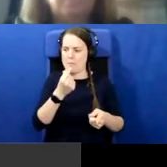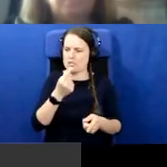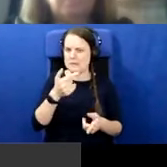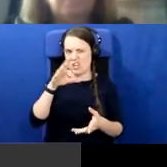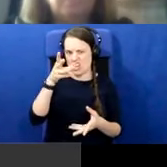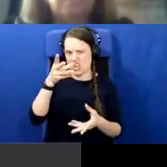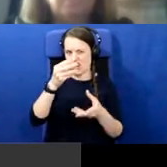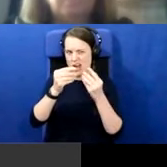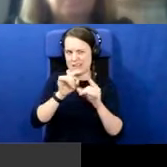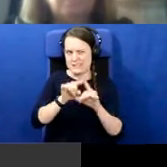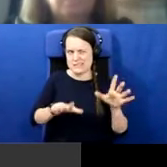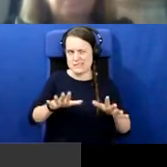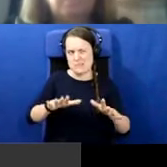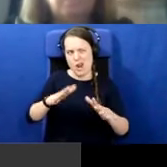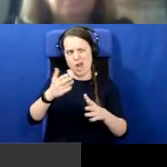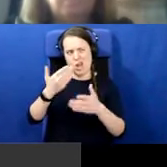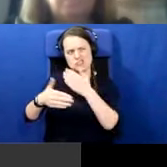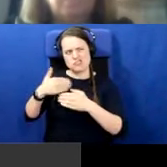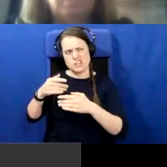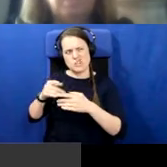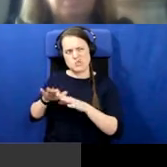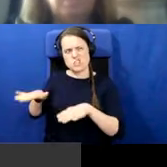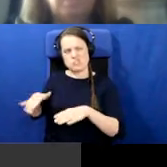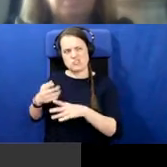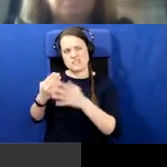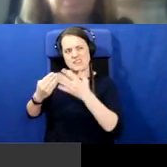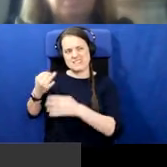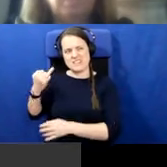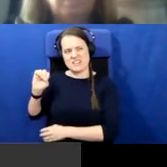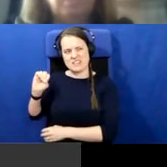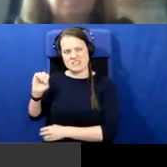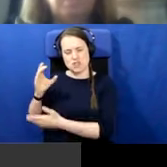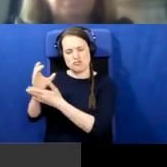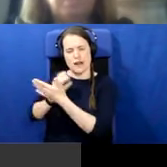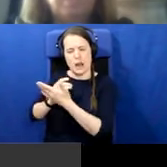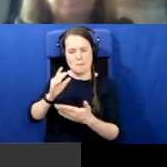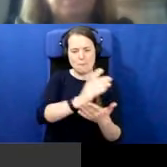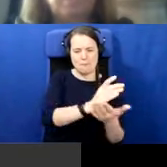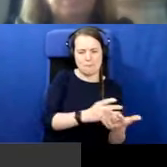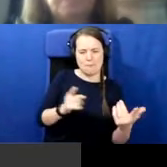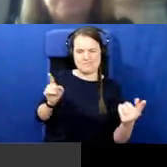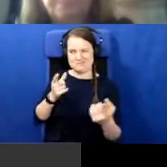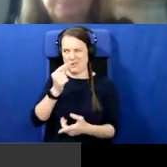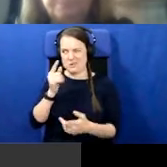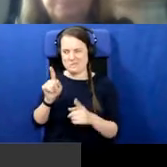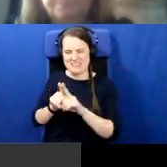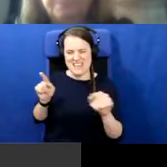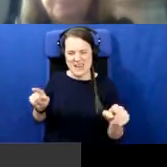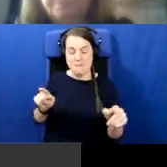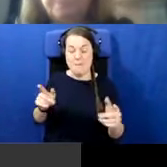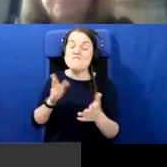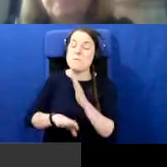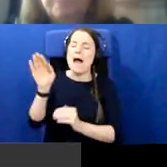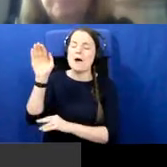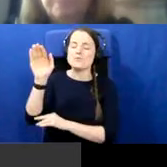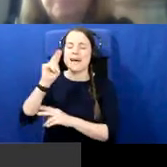history curriculum to children in the 70s and 80s. And that seems, you know, from an outsider to be quite incredible. So why do you